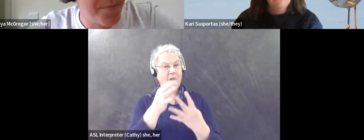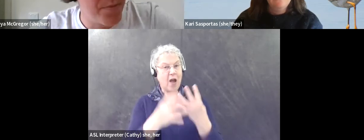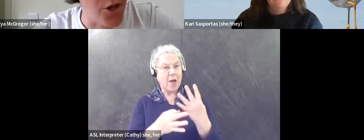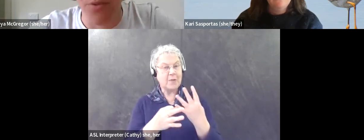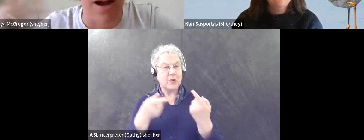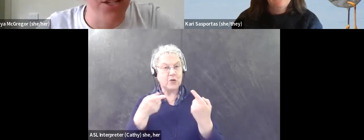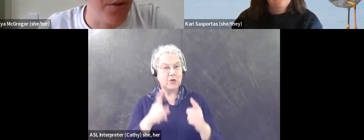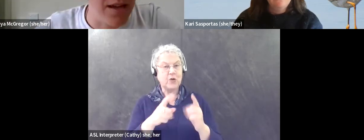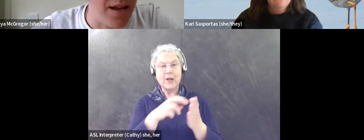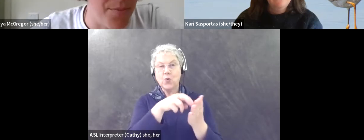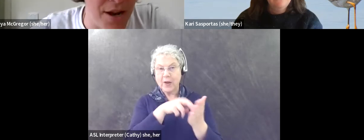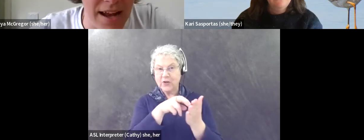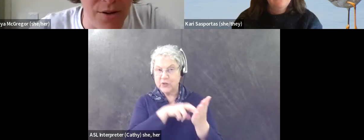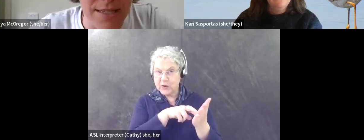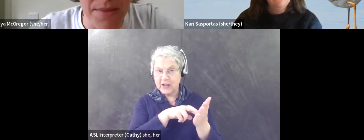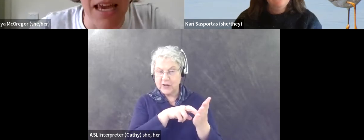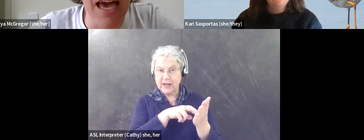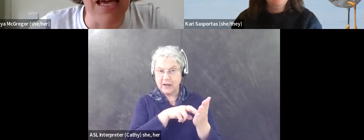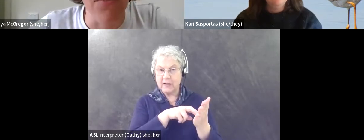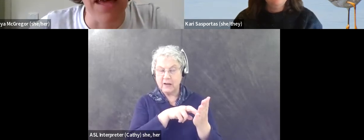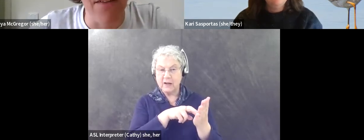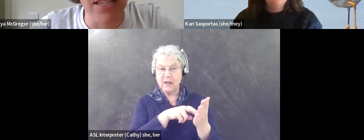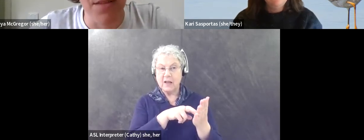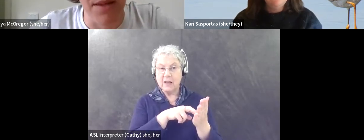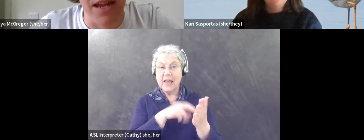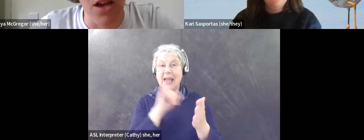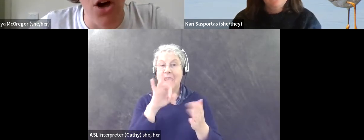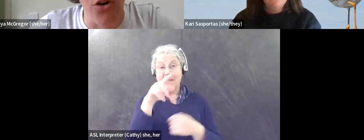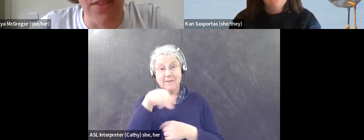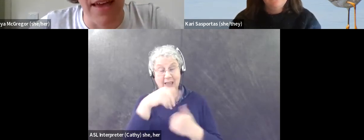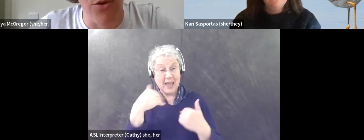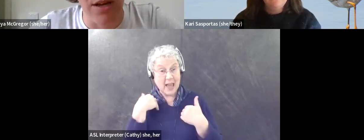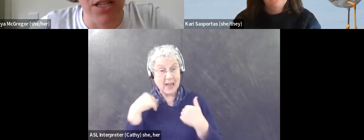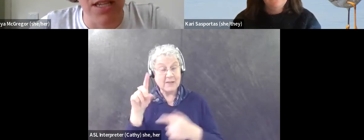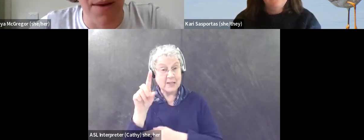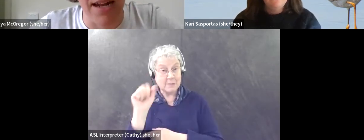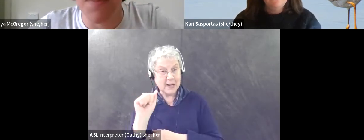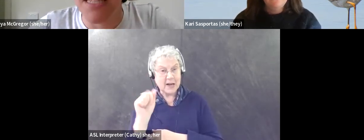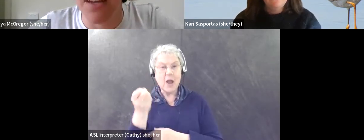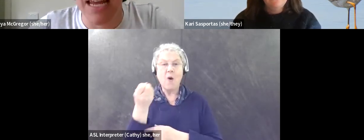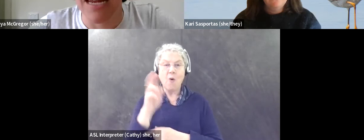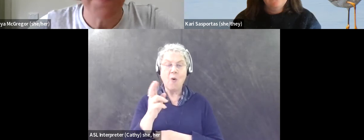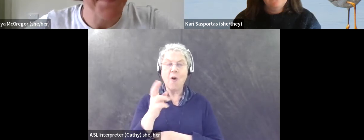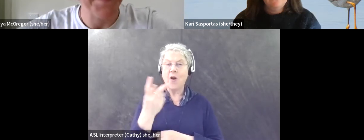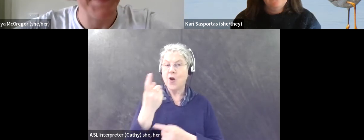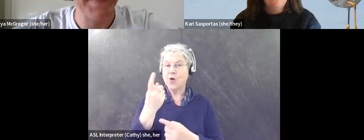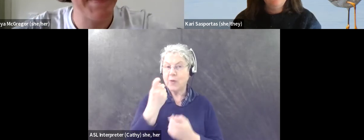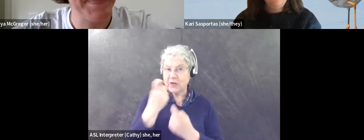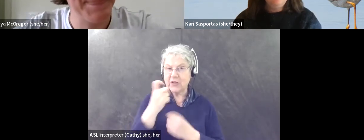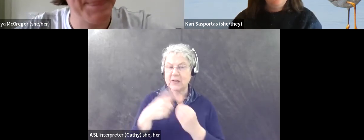you know, prior to a bird outing or something, if they have a disability or if they have questions about a specific need?